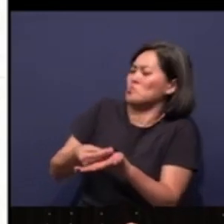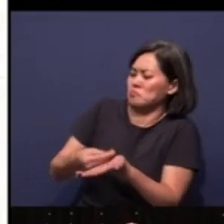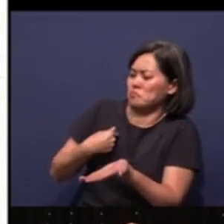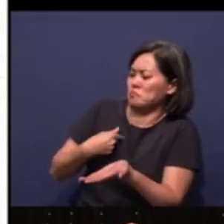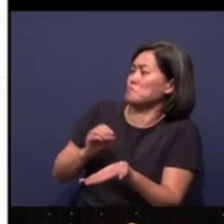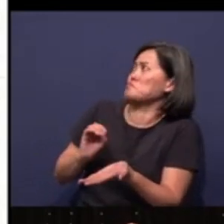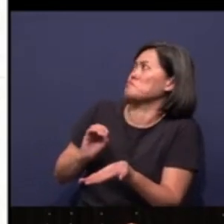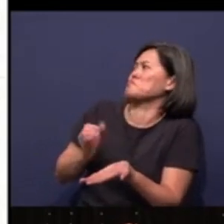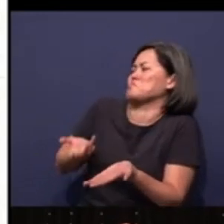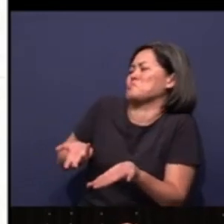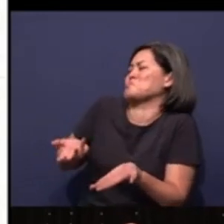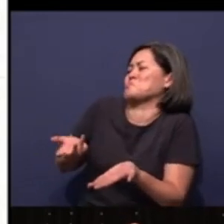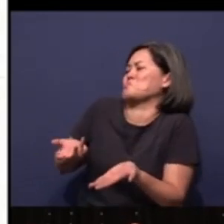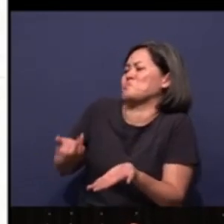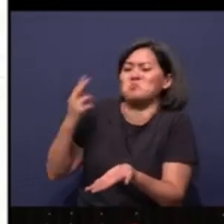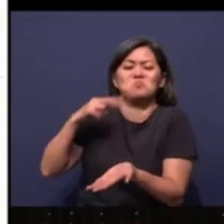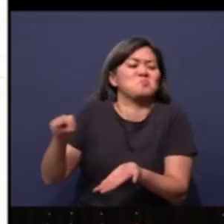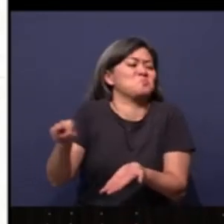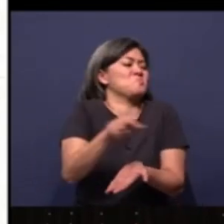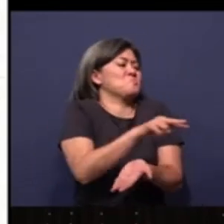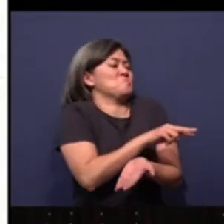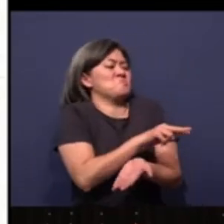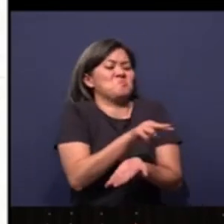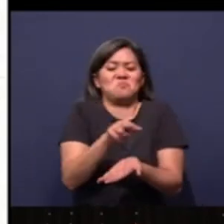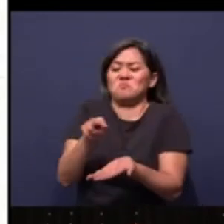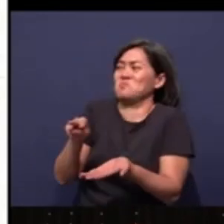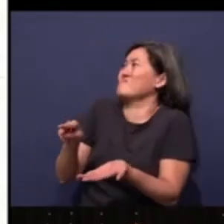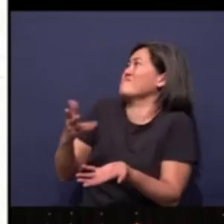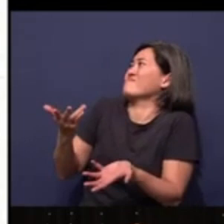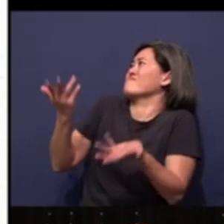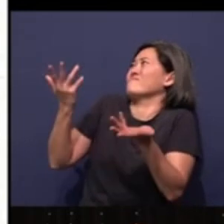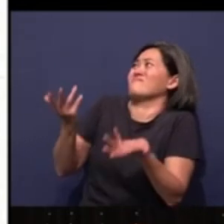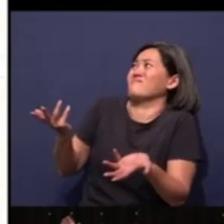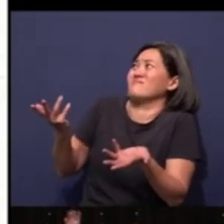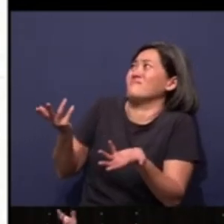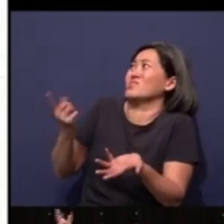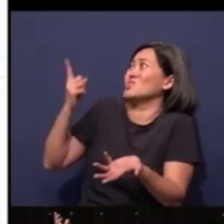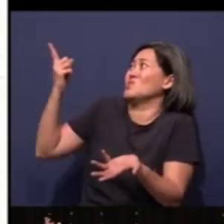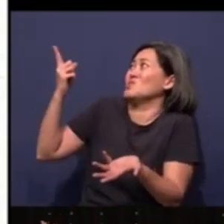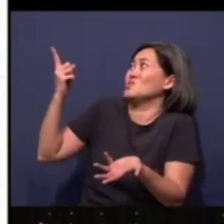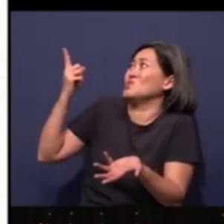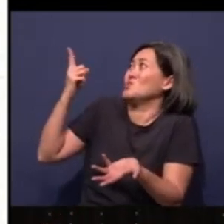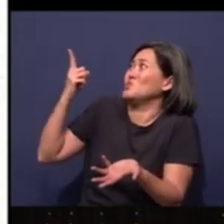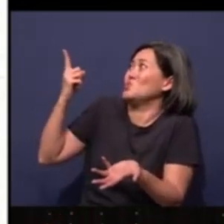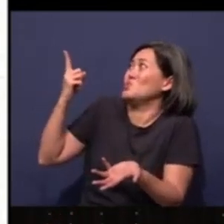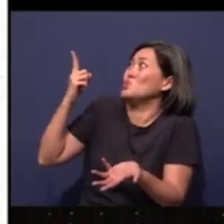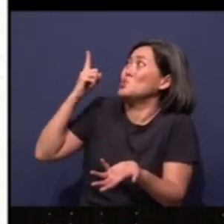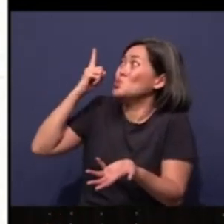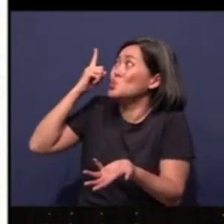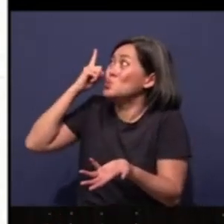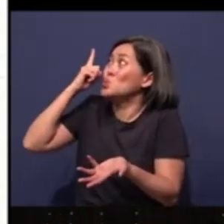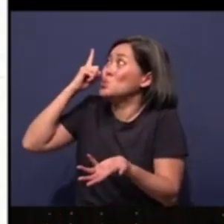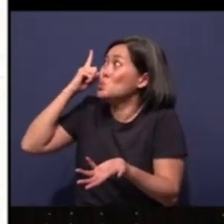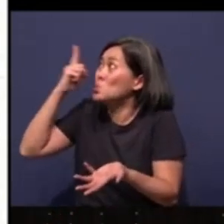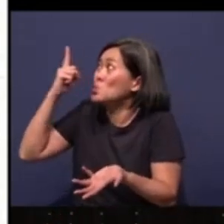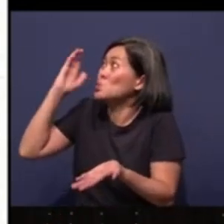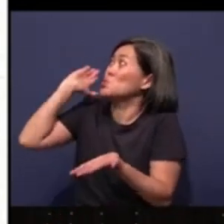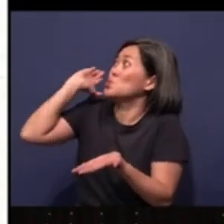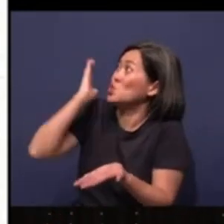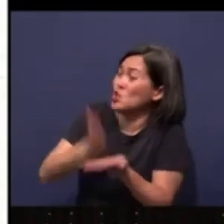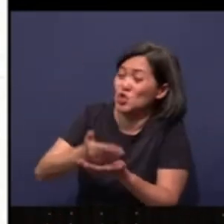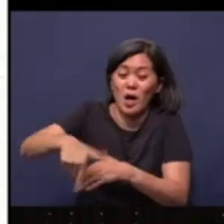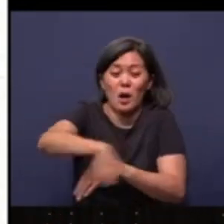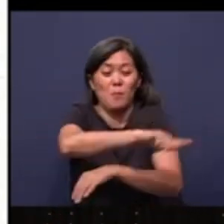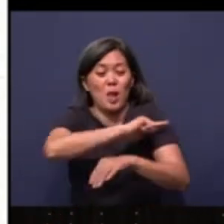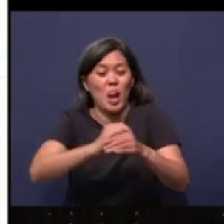money. Have you looked around the heavens? You have actually stopped the land